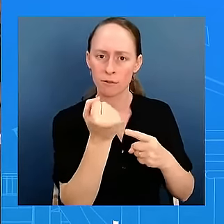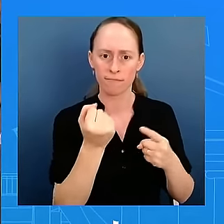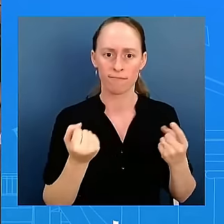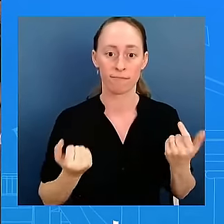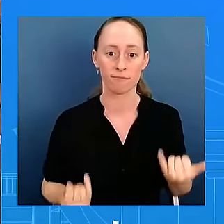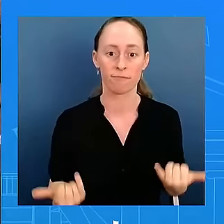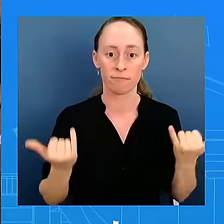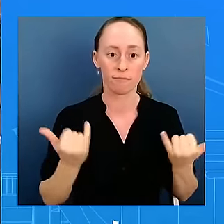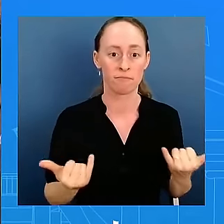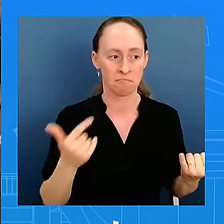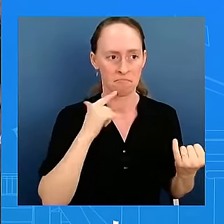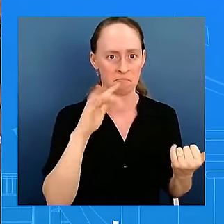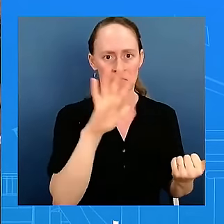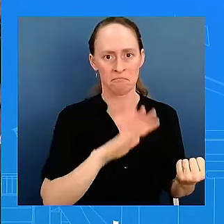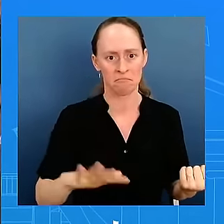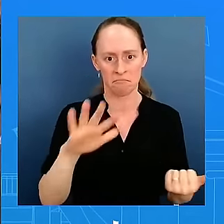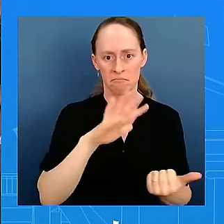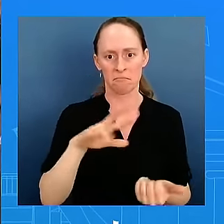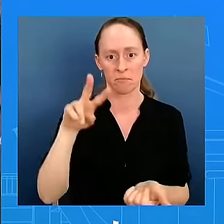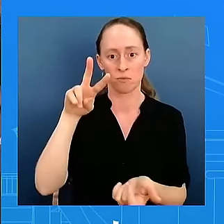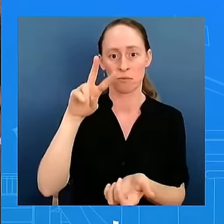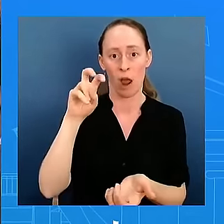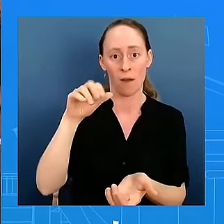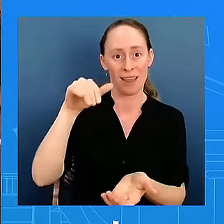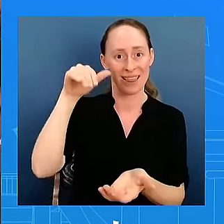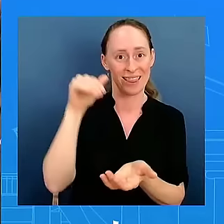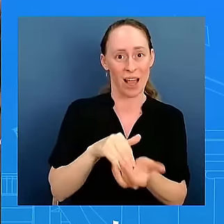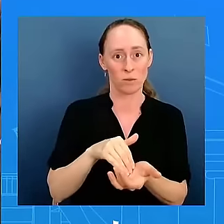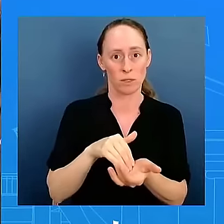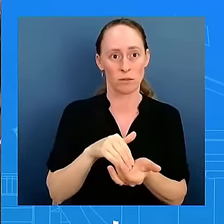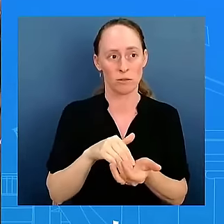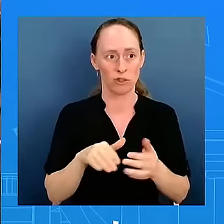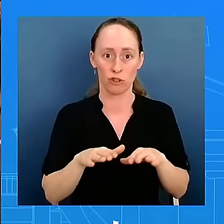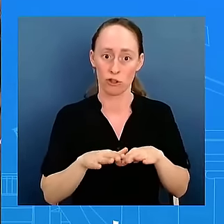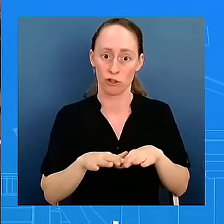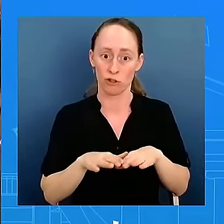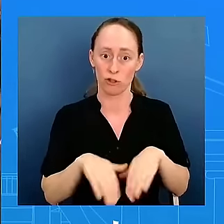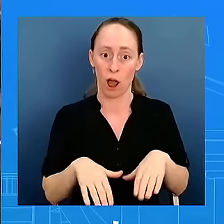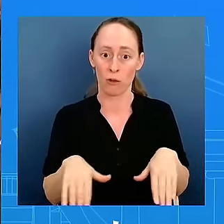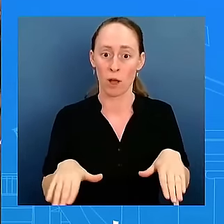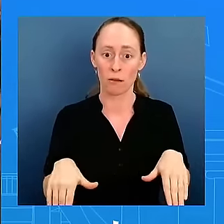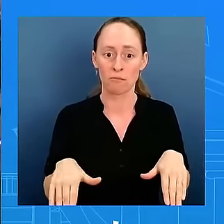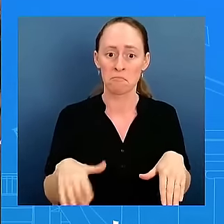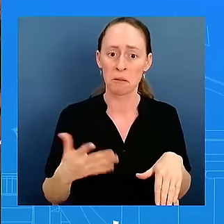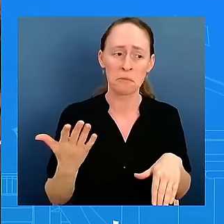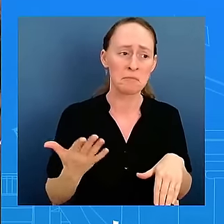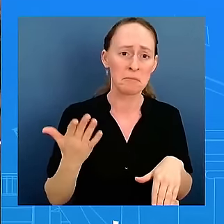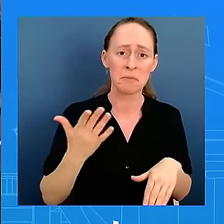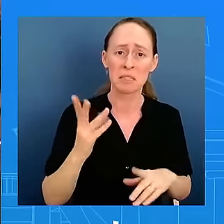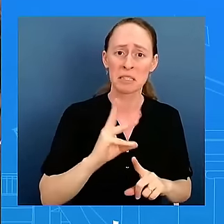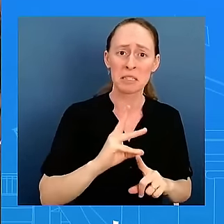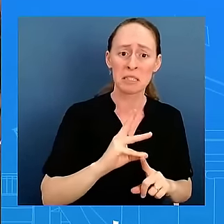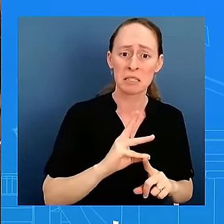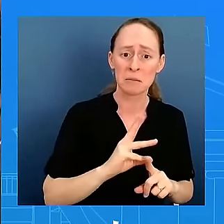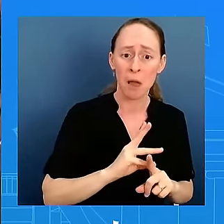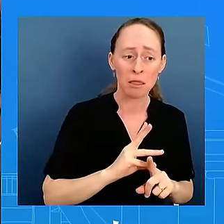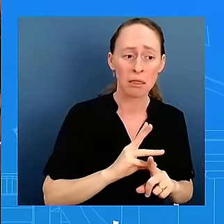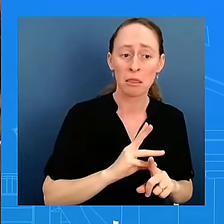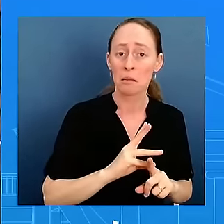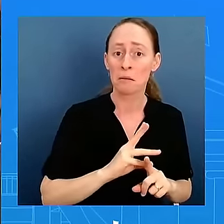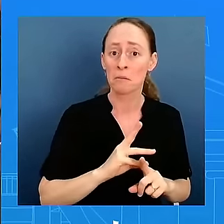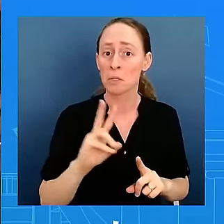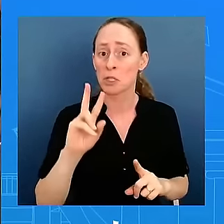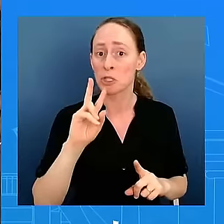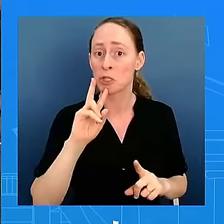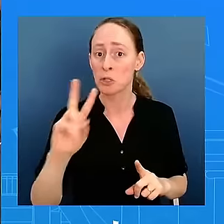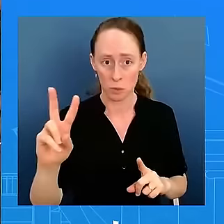kids who came to this country at the age of maybe six months two years but they're all facing deportation as it is out at